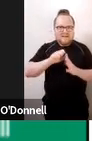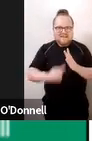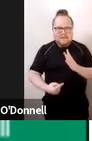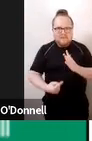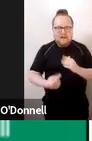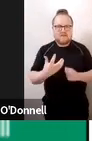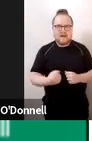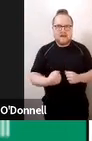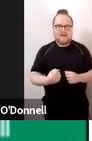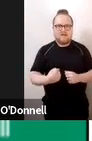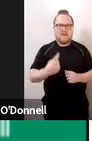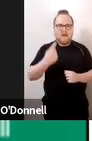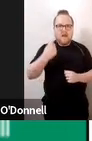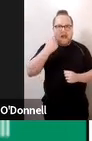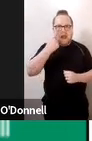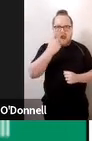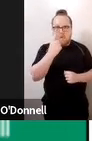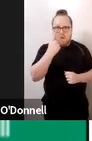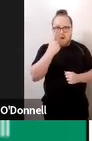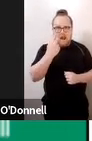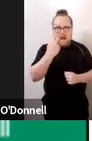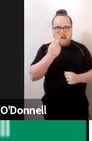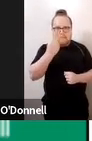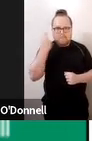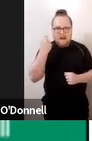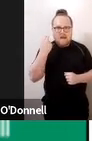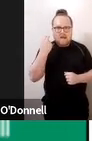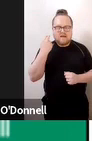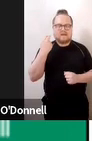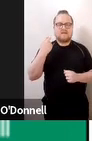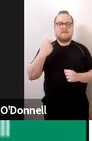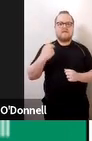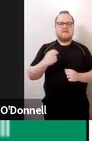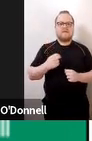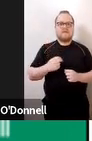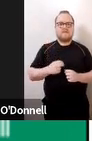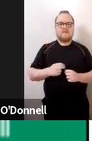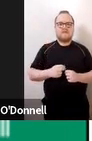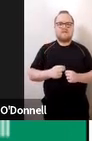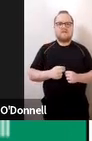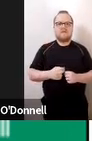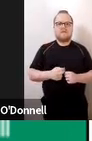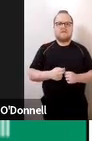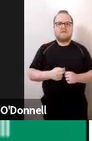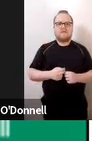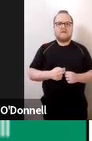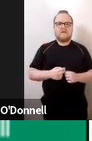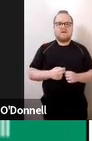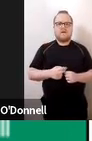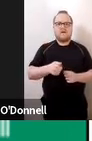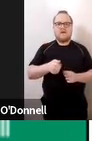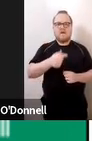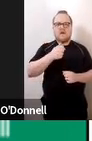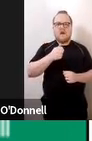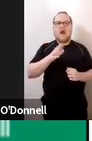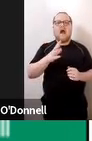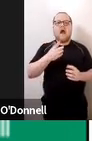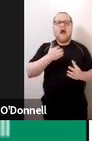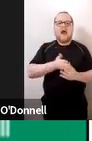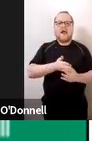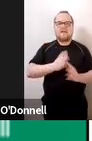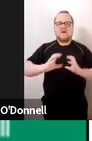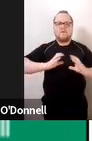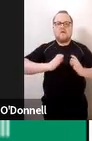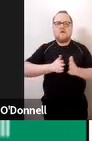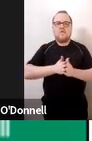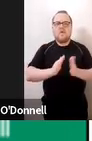an eye as a result of an accident in childhood and needs to scan when mobilizing and accessing macaton is